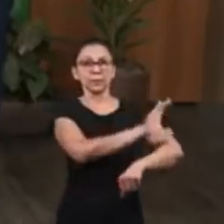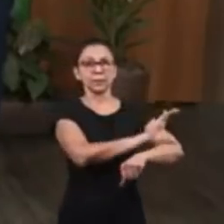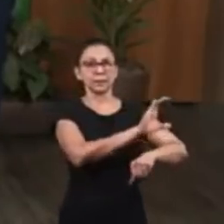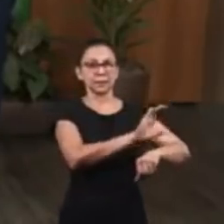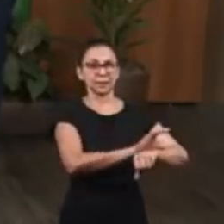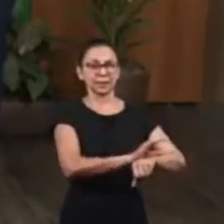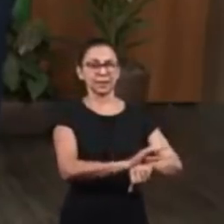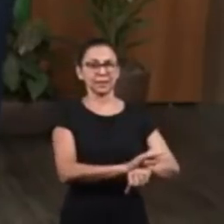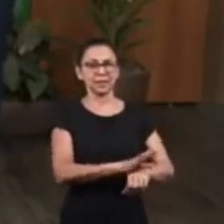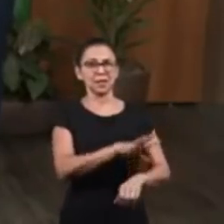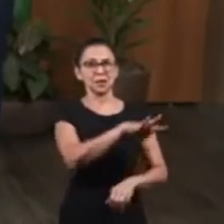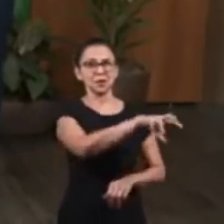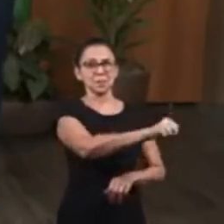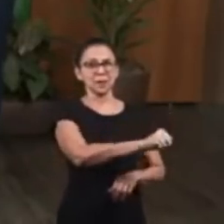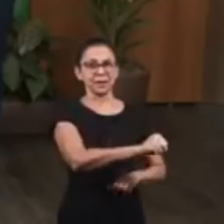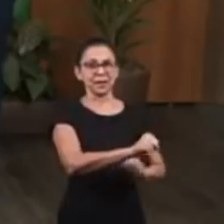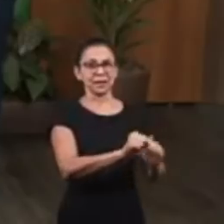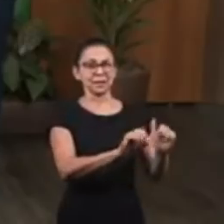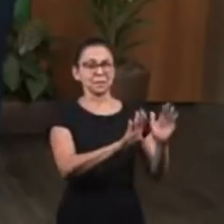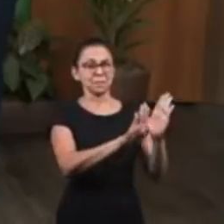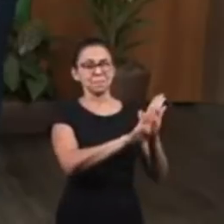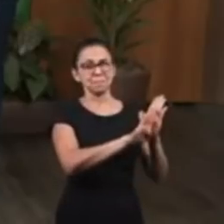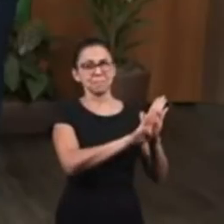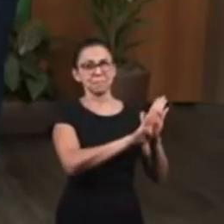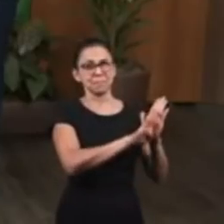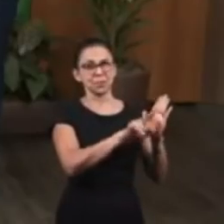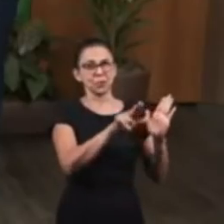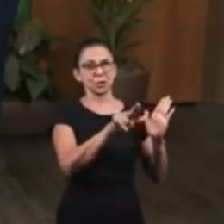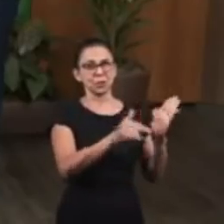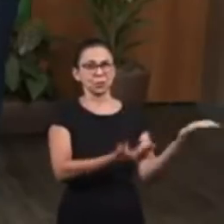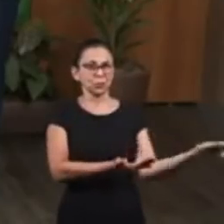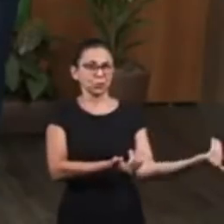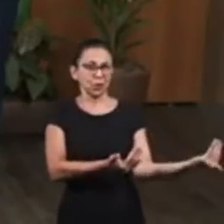bring their youngest brother, Benjamin.